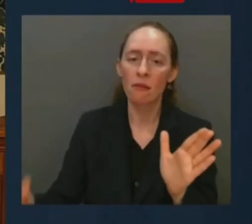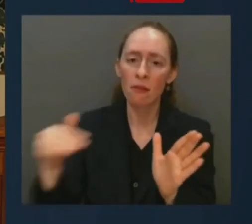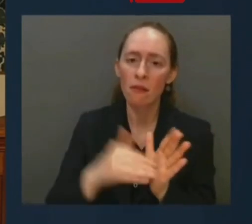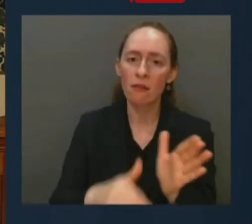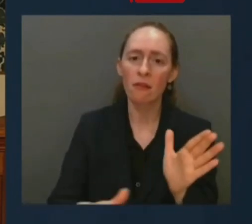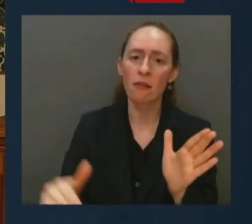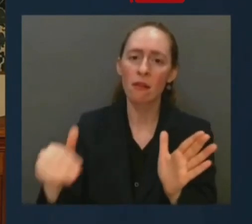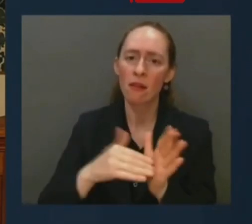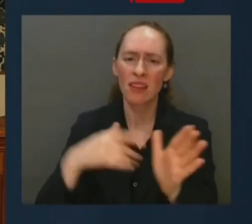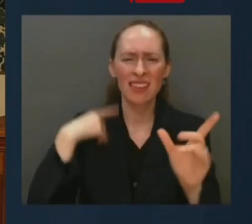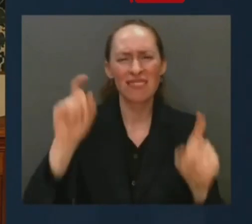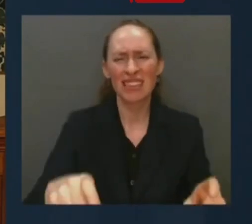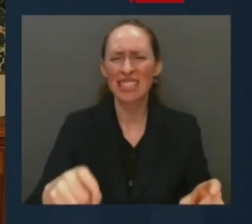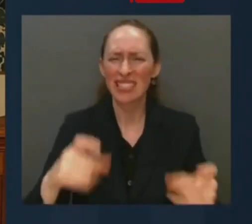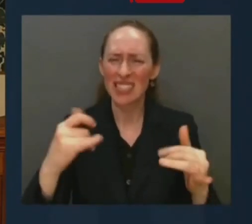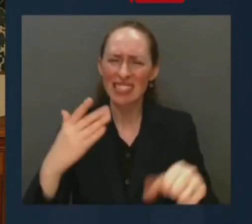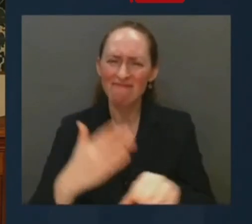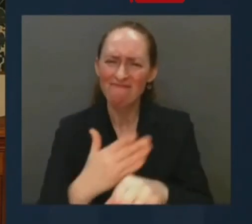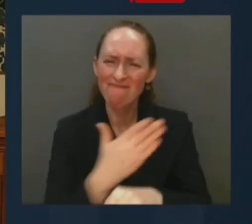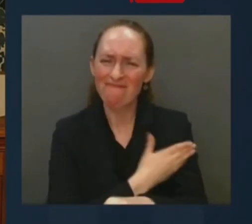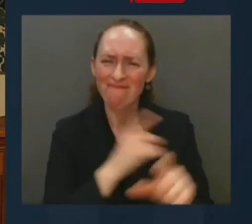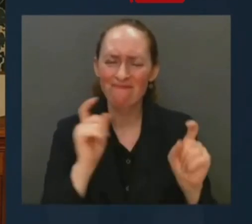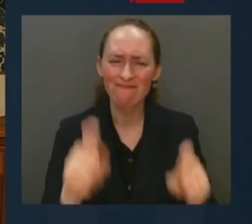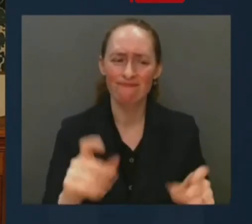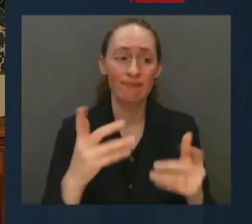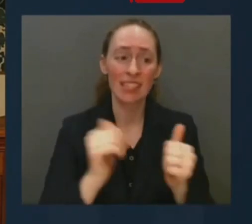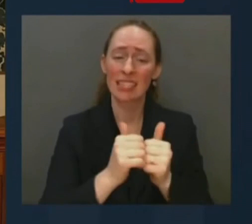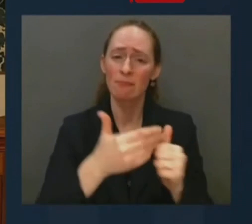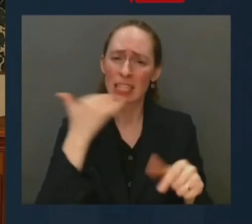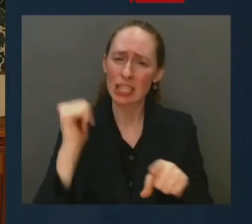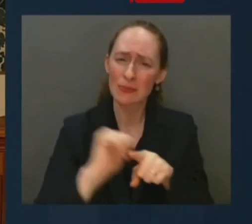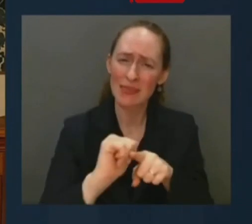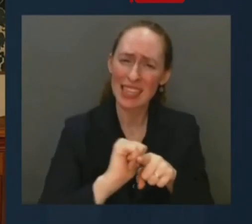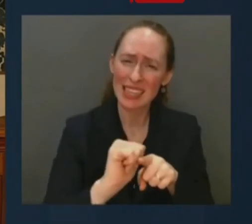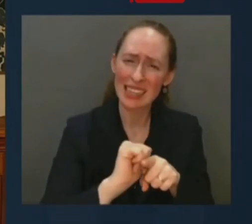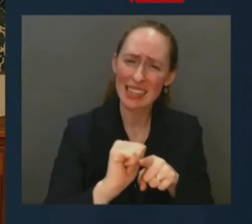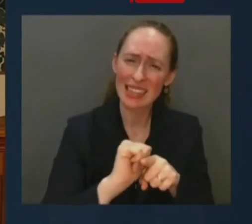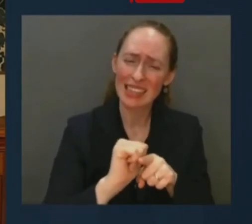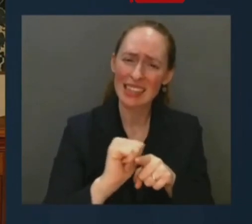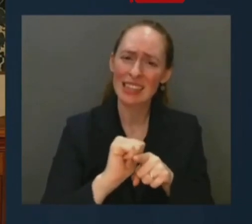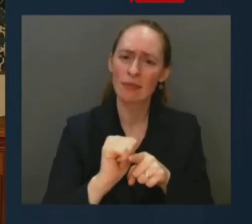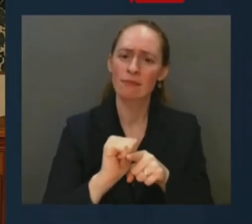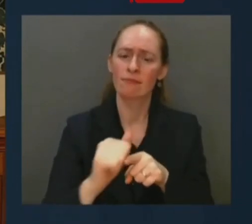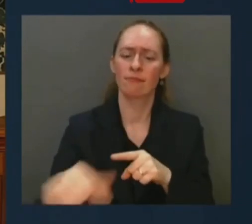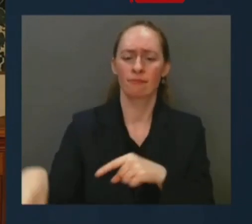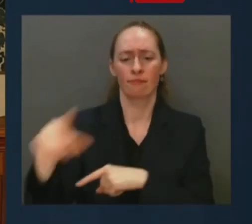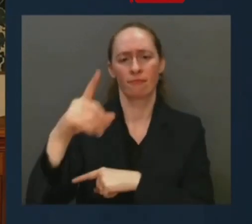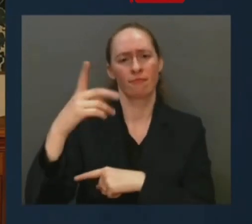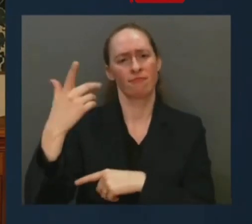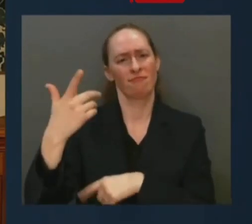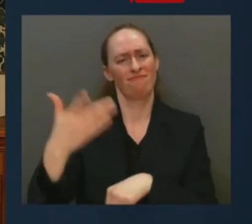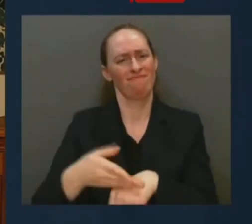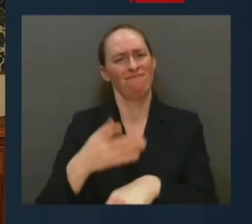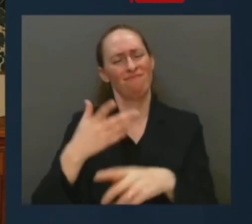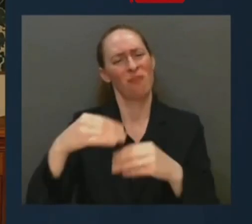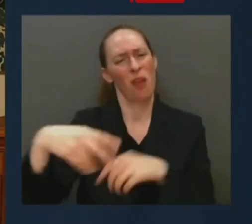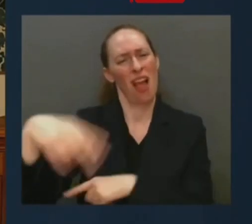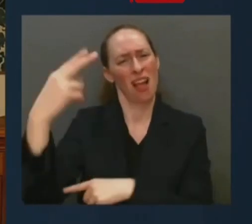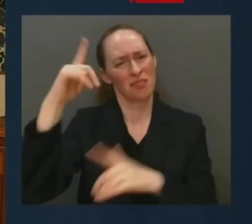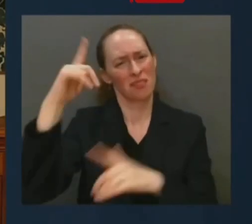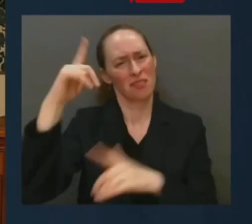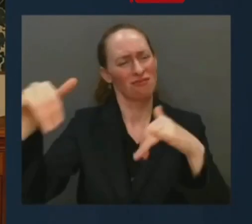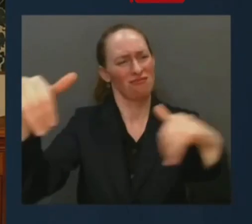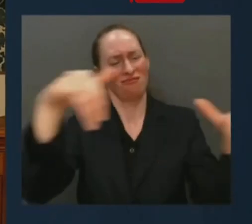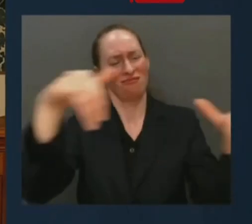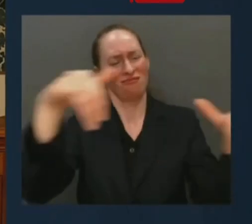to higher standards. Help them succeed in keeping us safe. We also need more first responders and professionals to